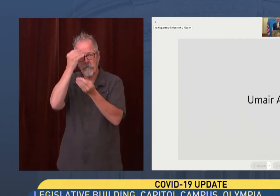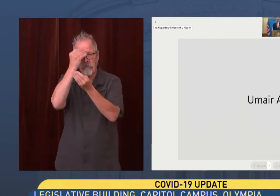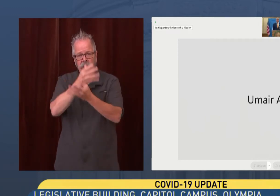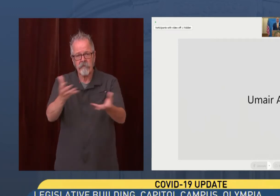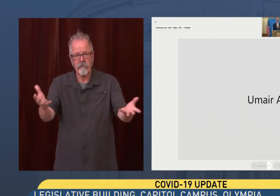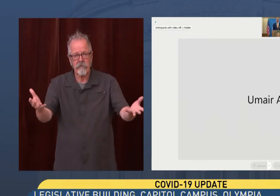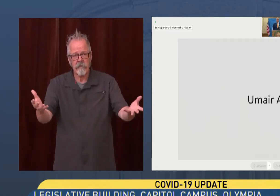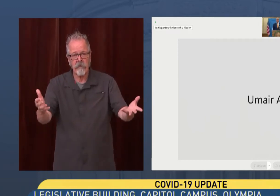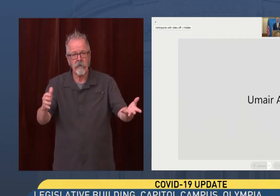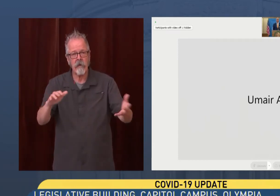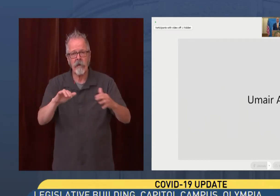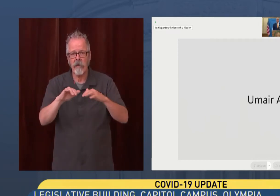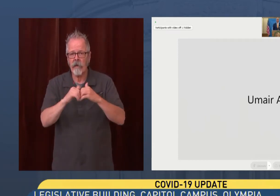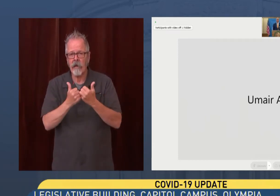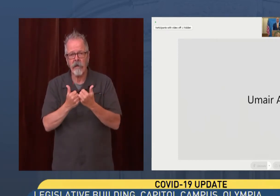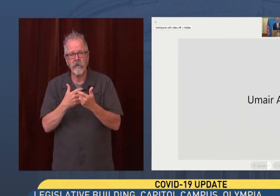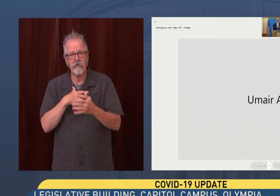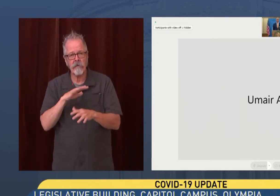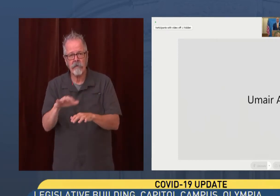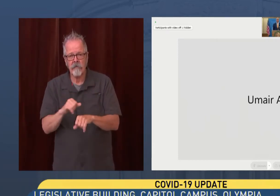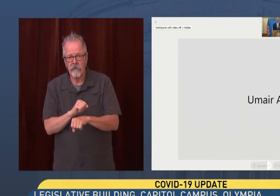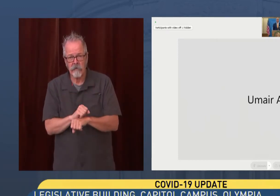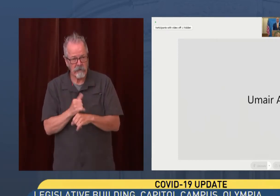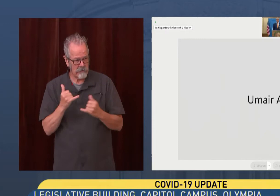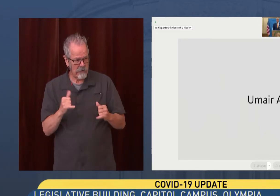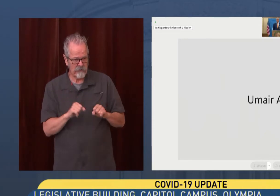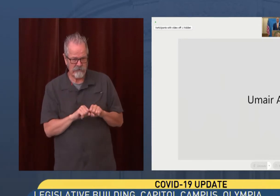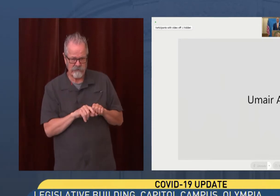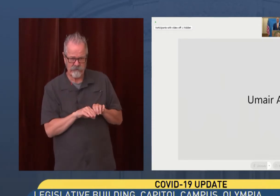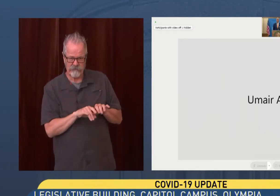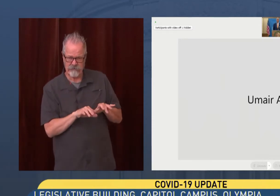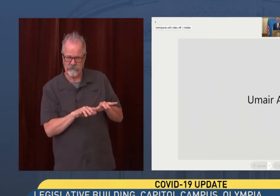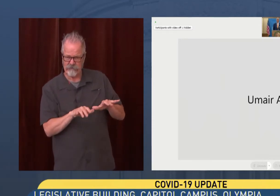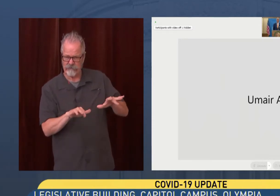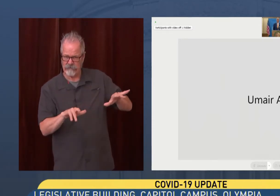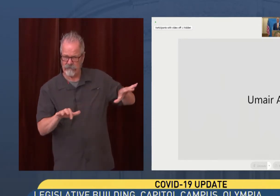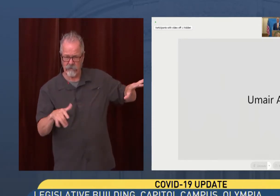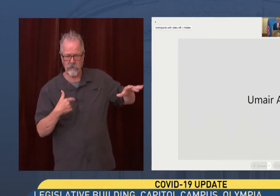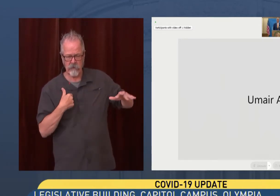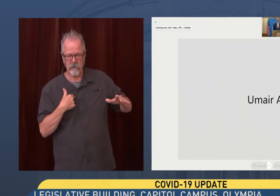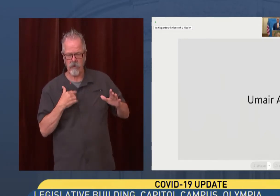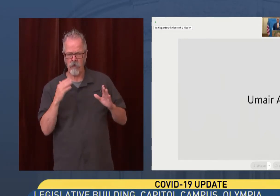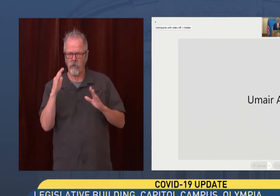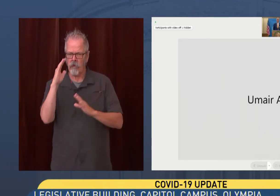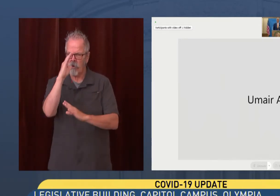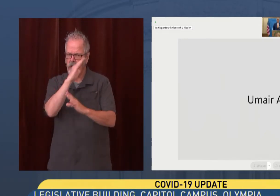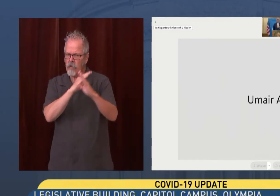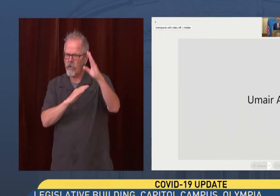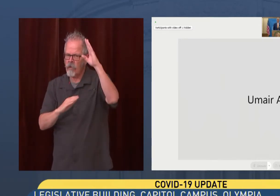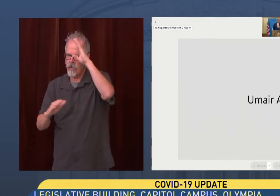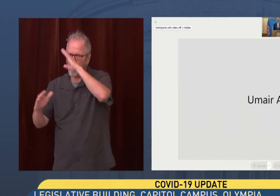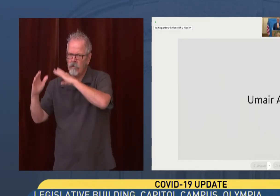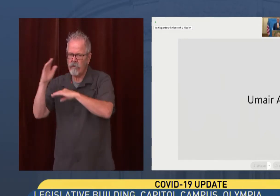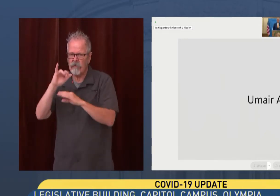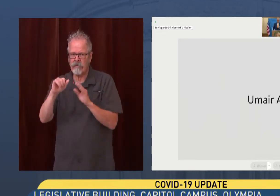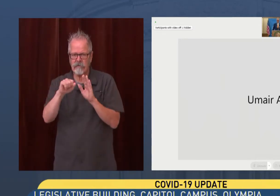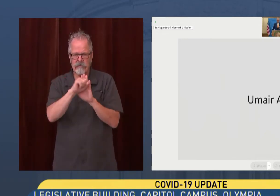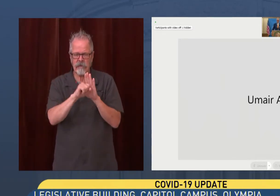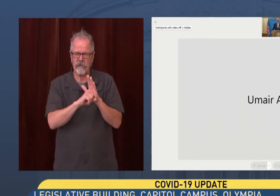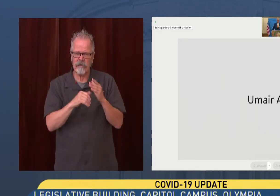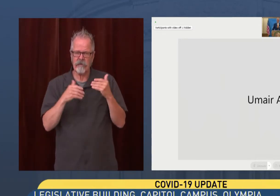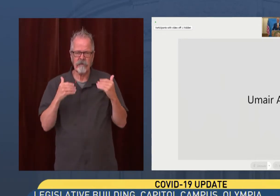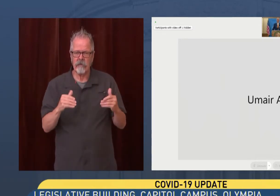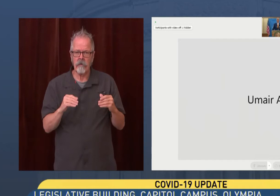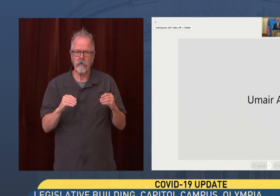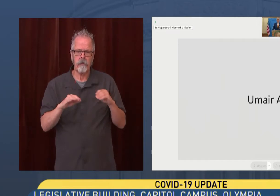increased transmission across the state, we are concerned that it is certainly in many pockets of our state where people are